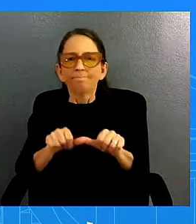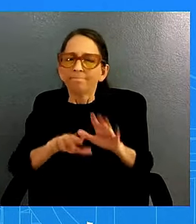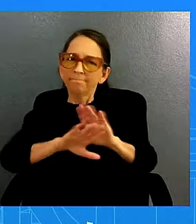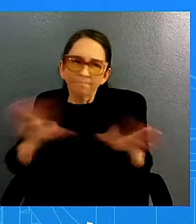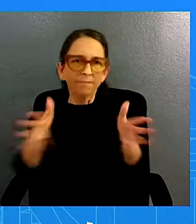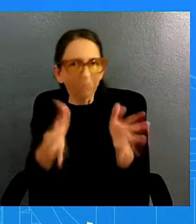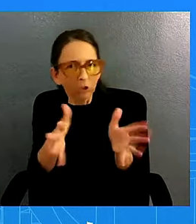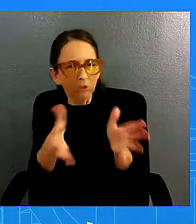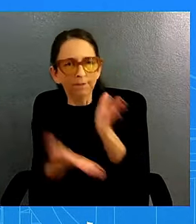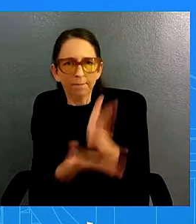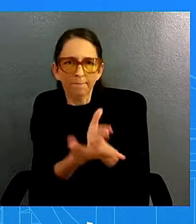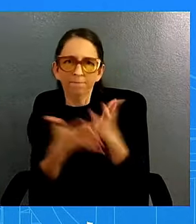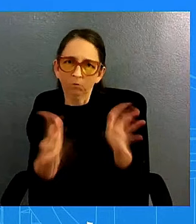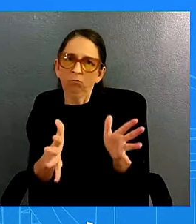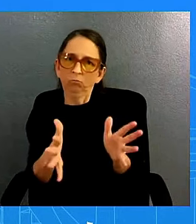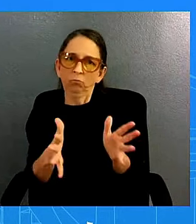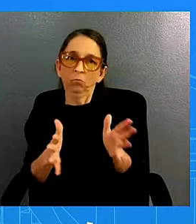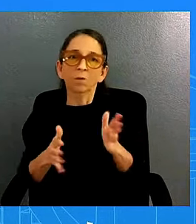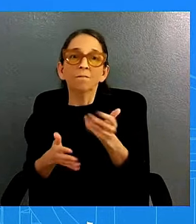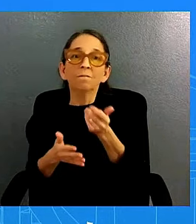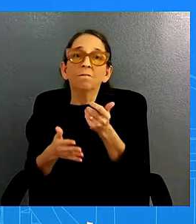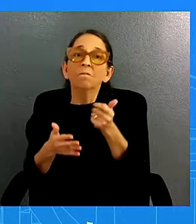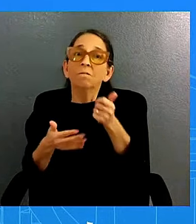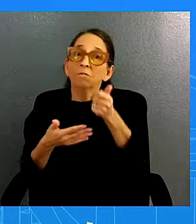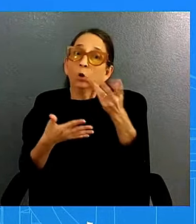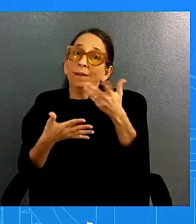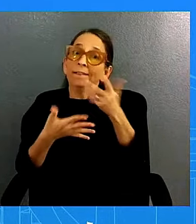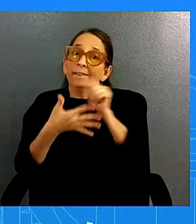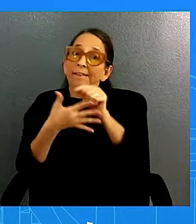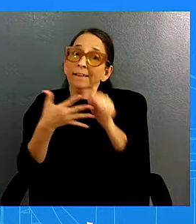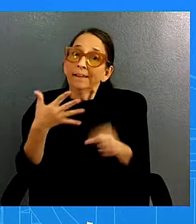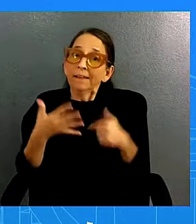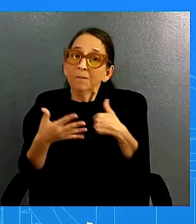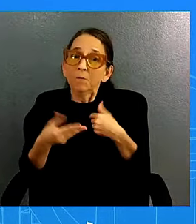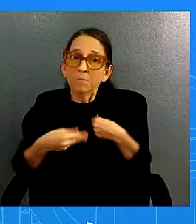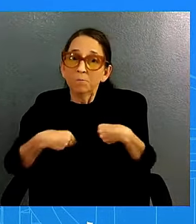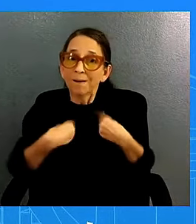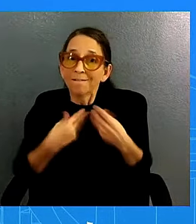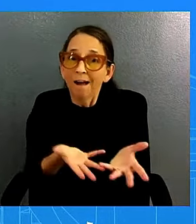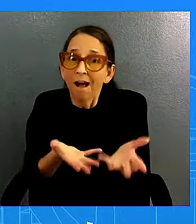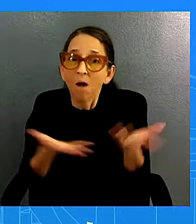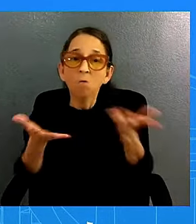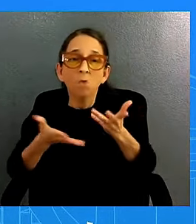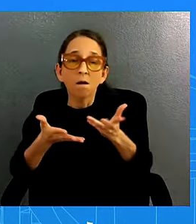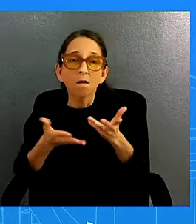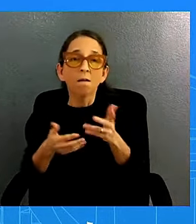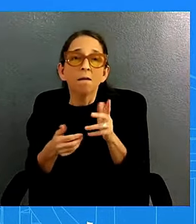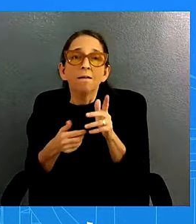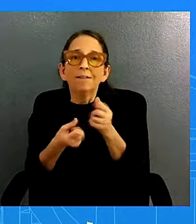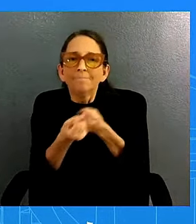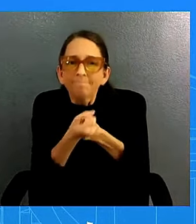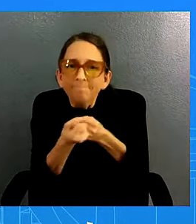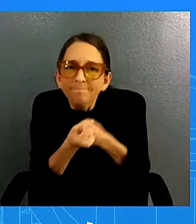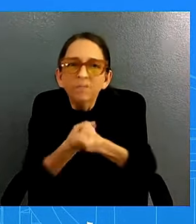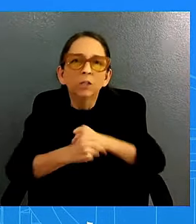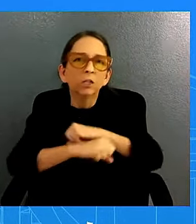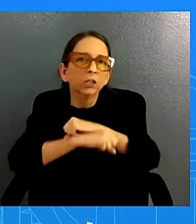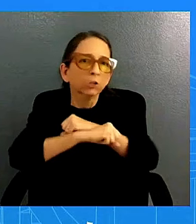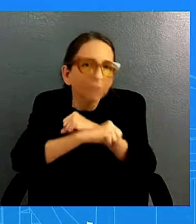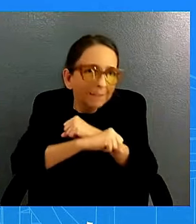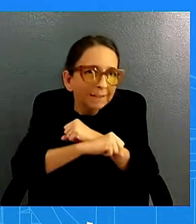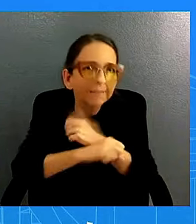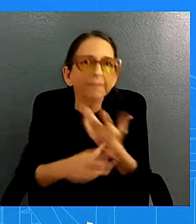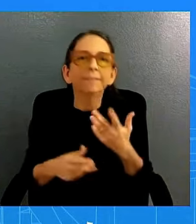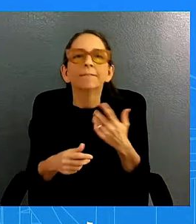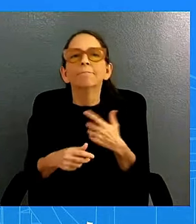as uh security assistance support for springfield we tasked doj's community relations service to springfield